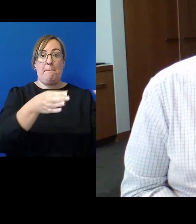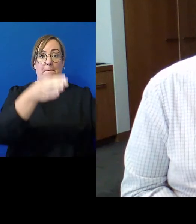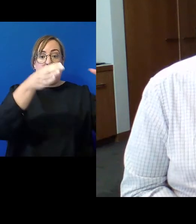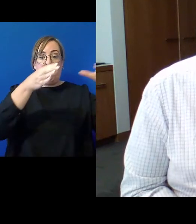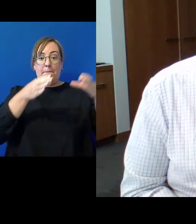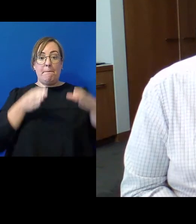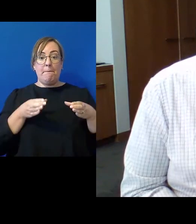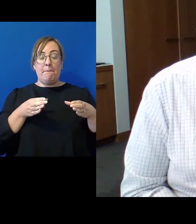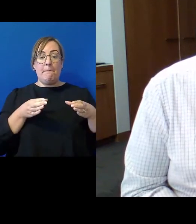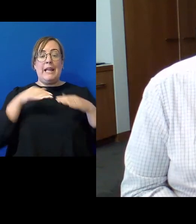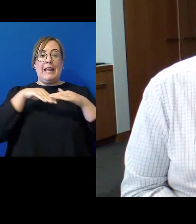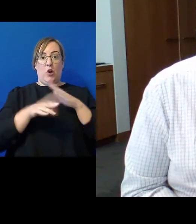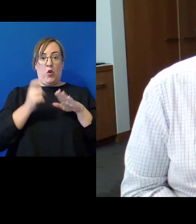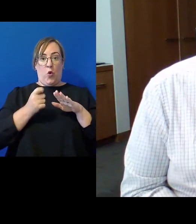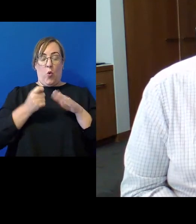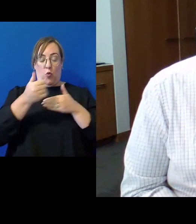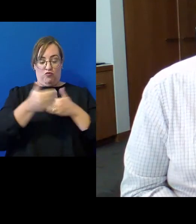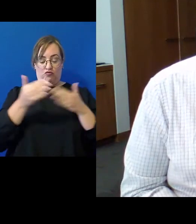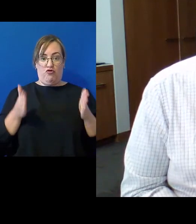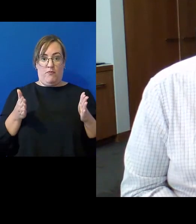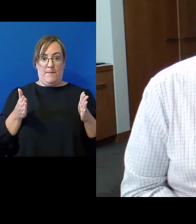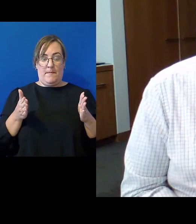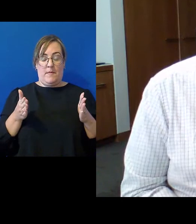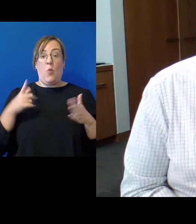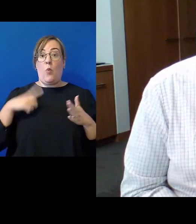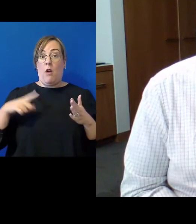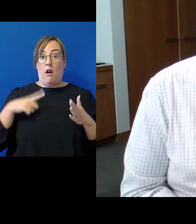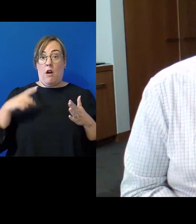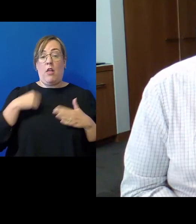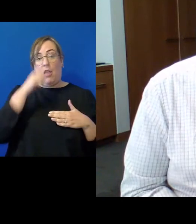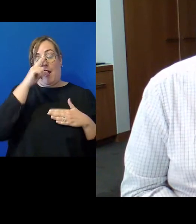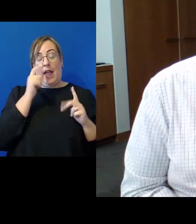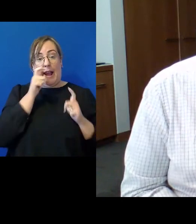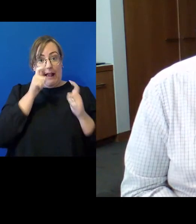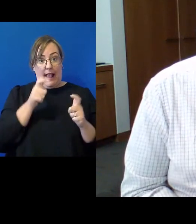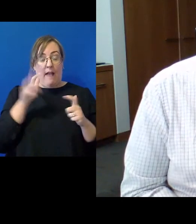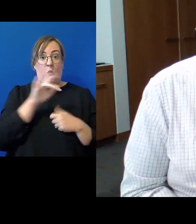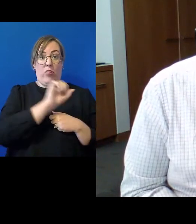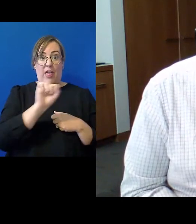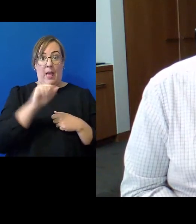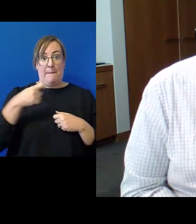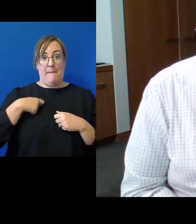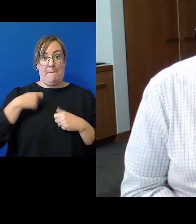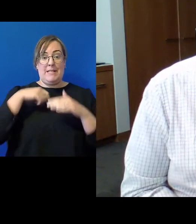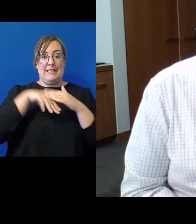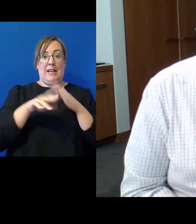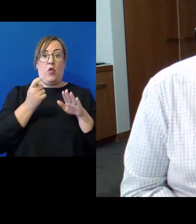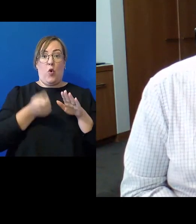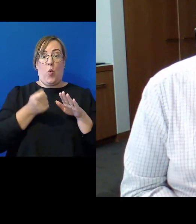engage in the process of caring for their members who are in the court